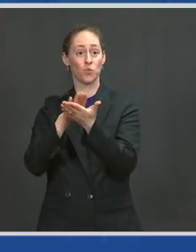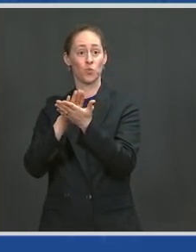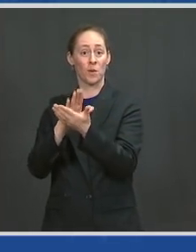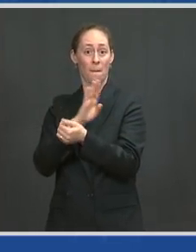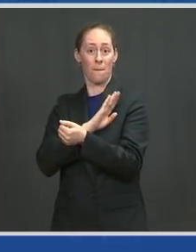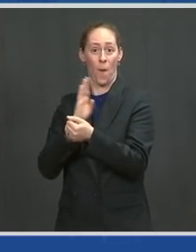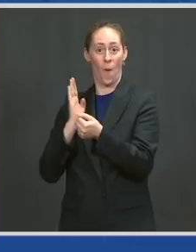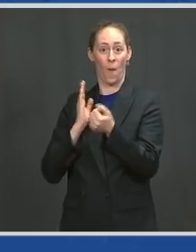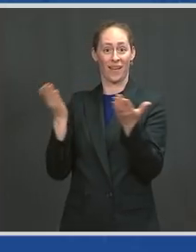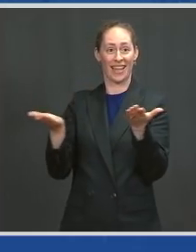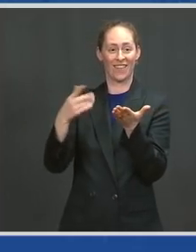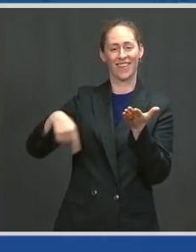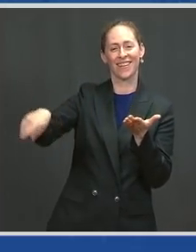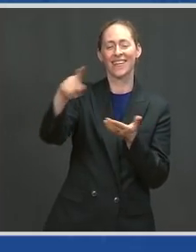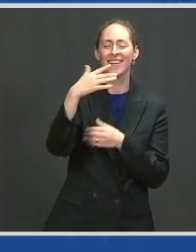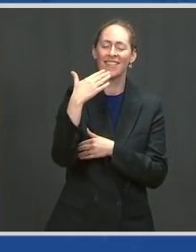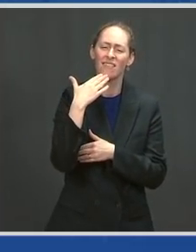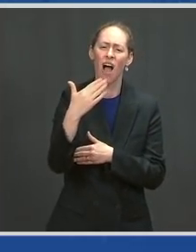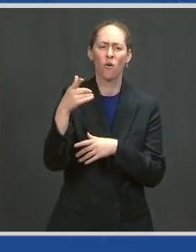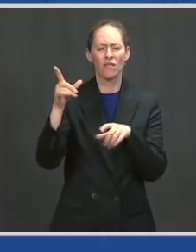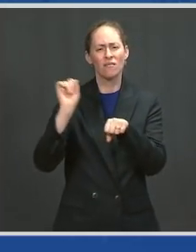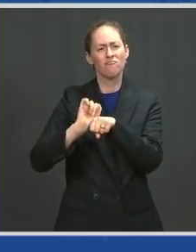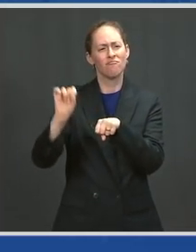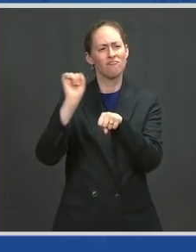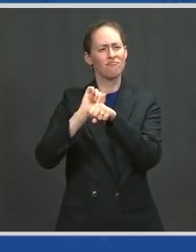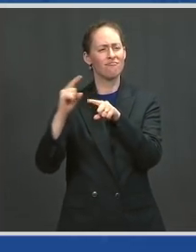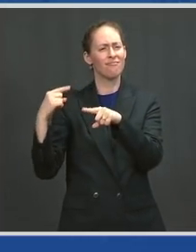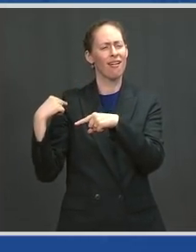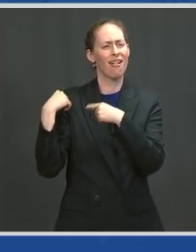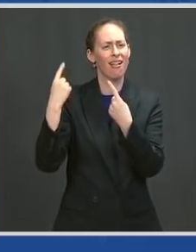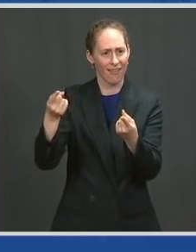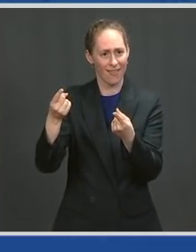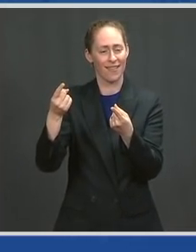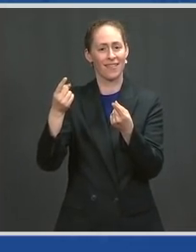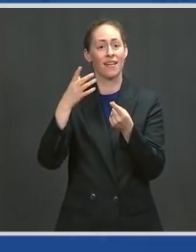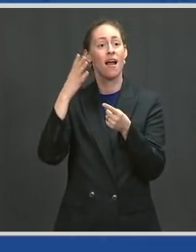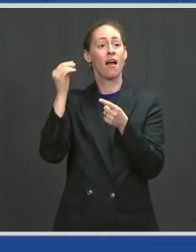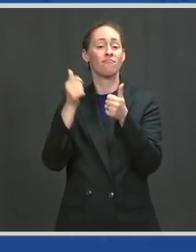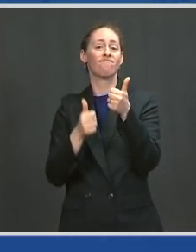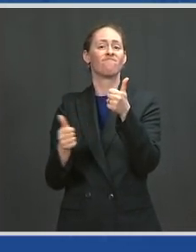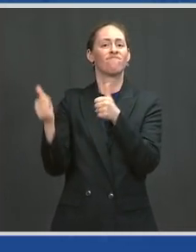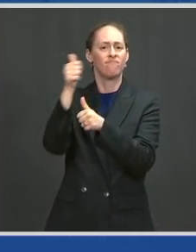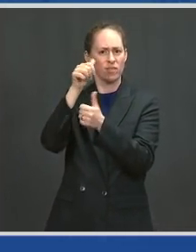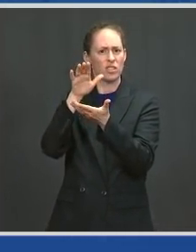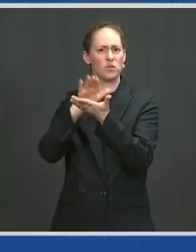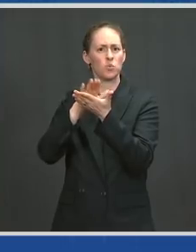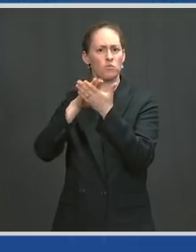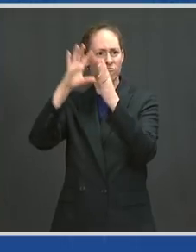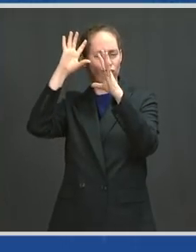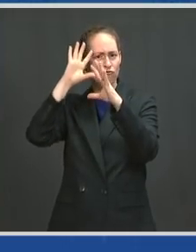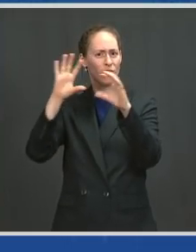And finally, Superintendent Greg Hutchins for helping to put all this together. Thank you.